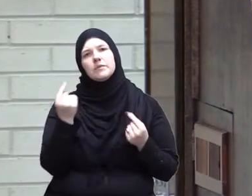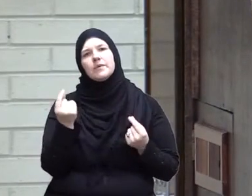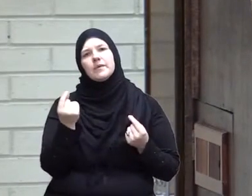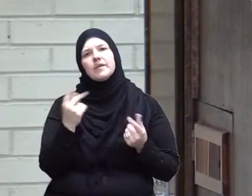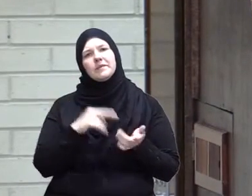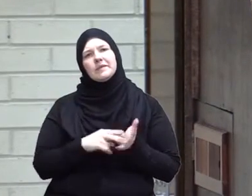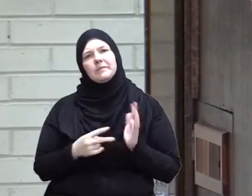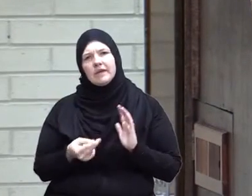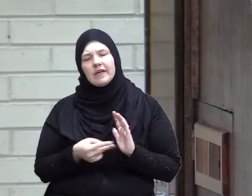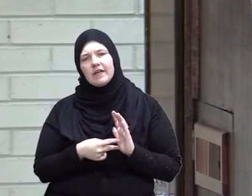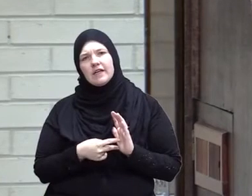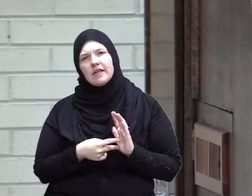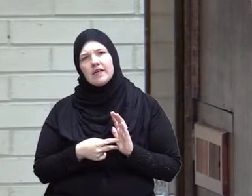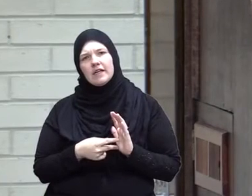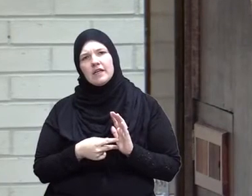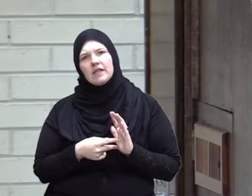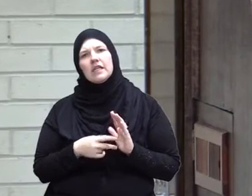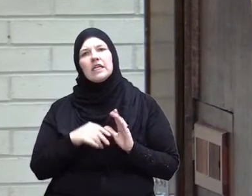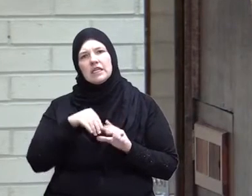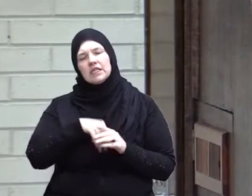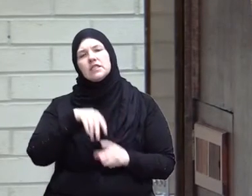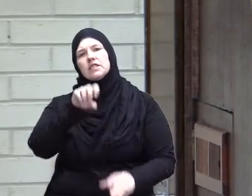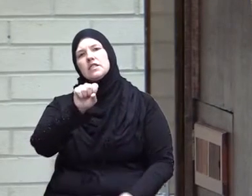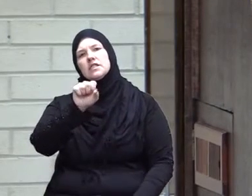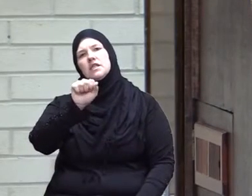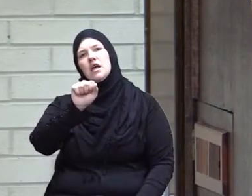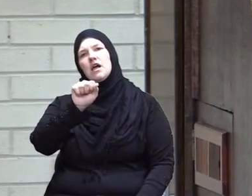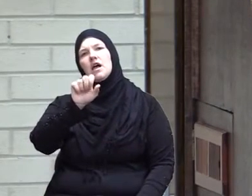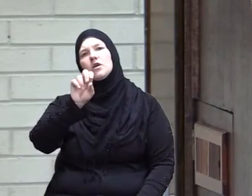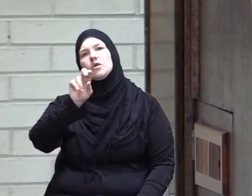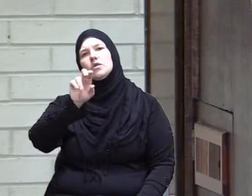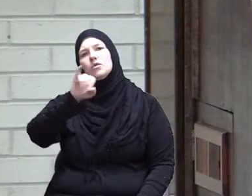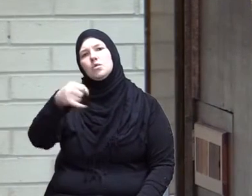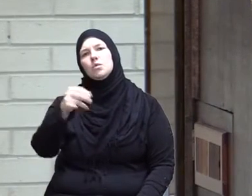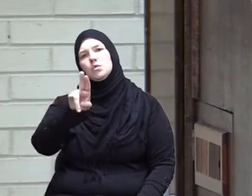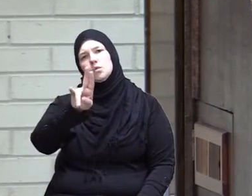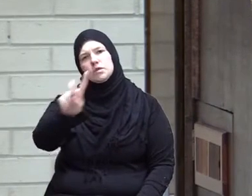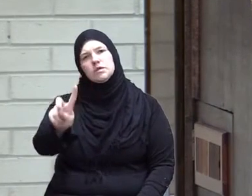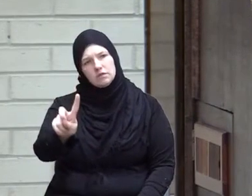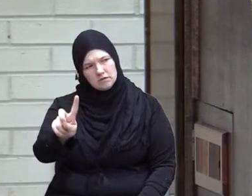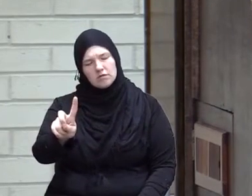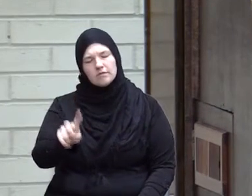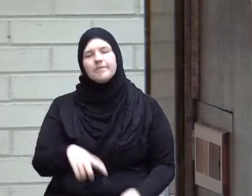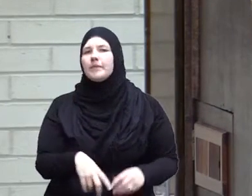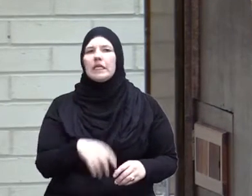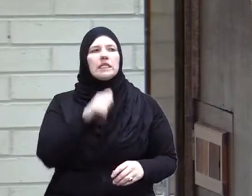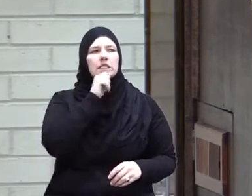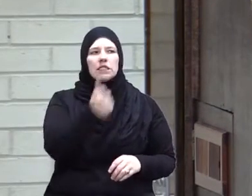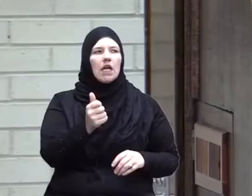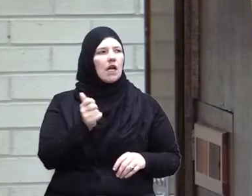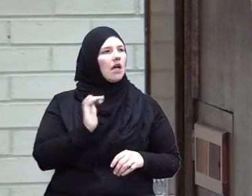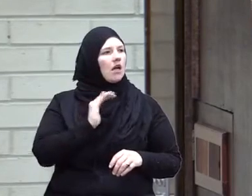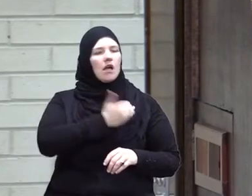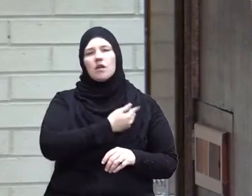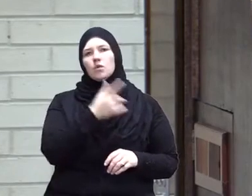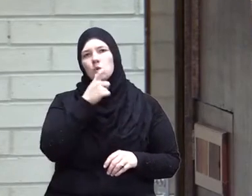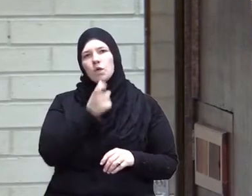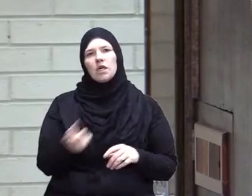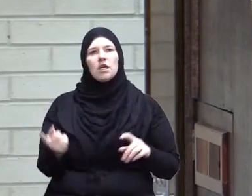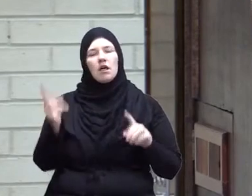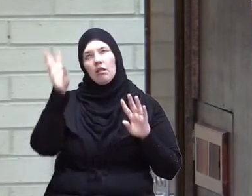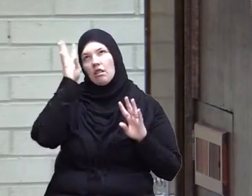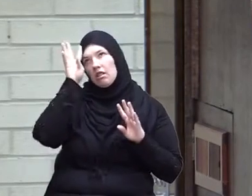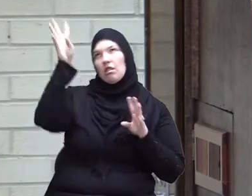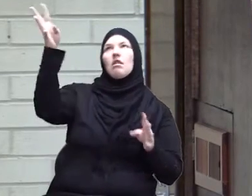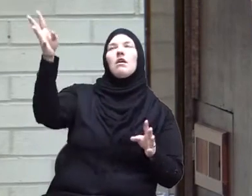are they doing? they are in sujood they are in frustration to Allah so it is not us who are coming up